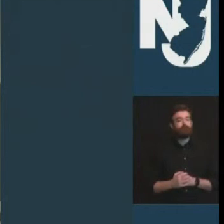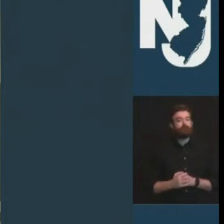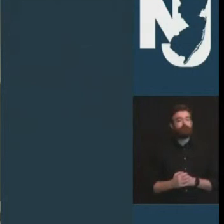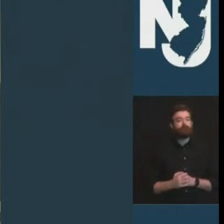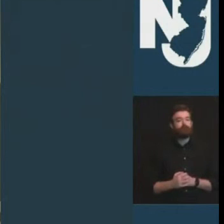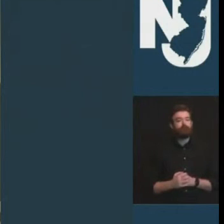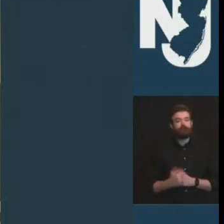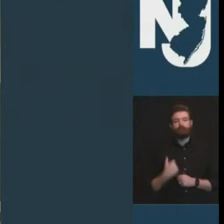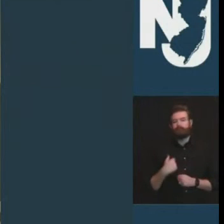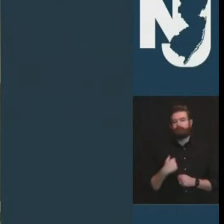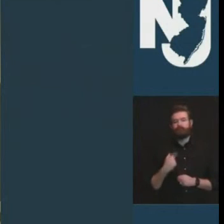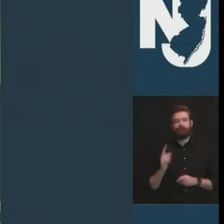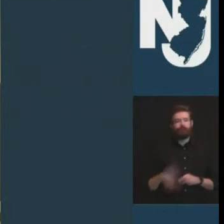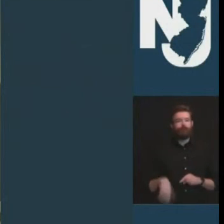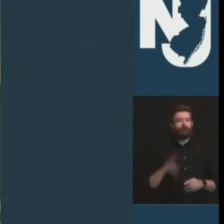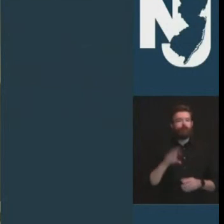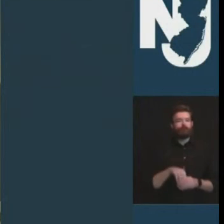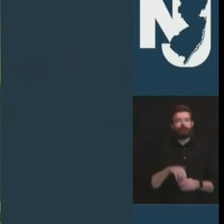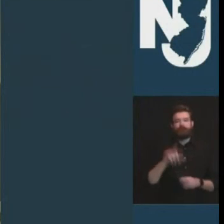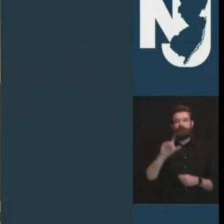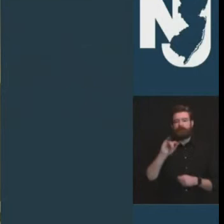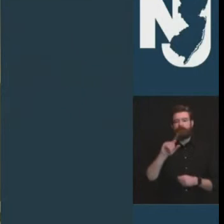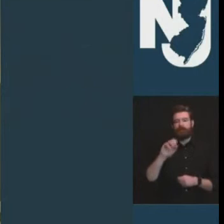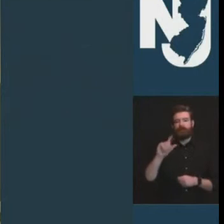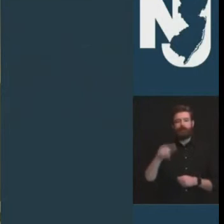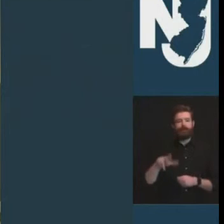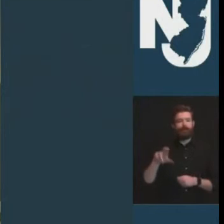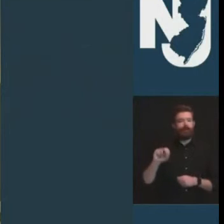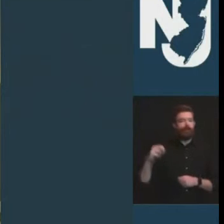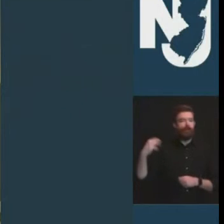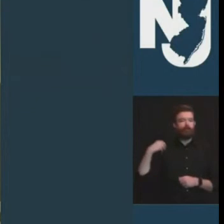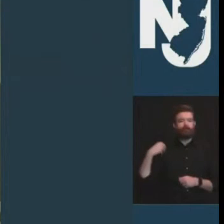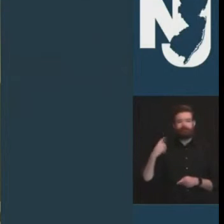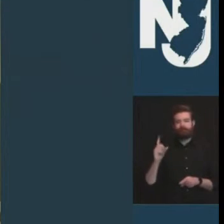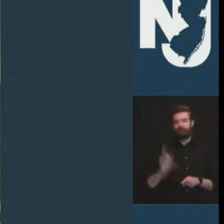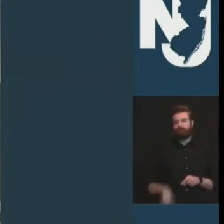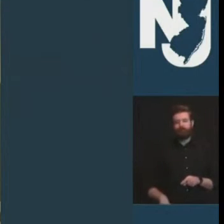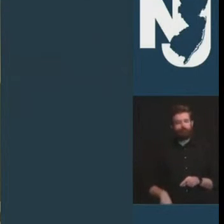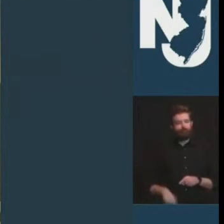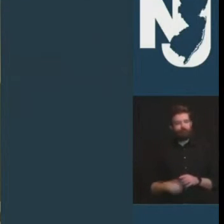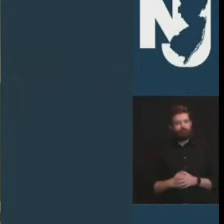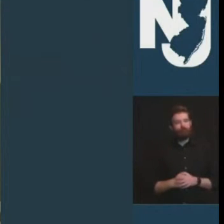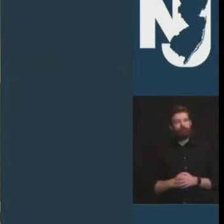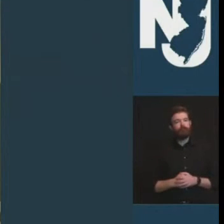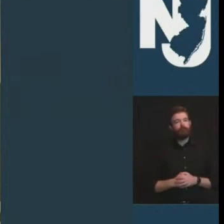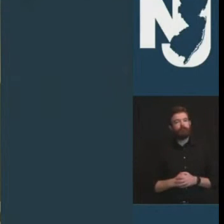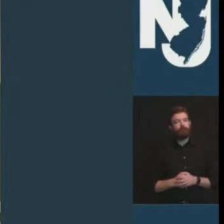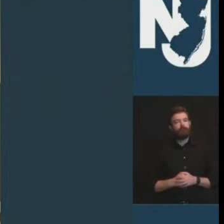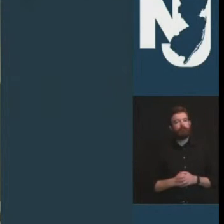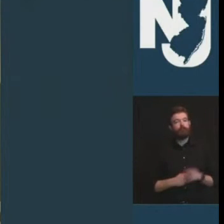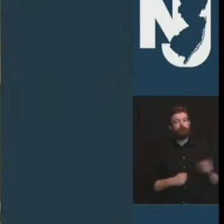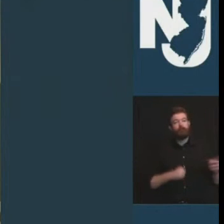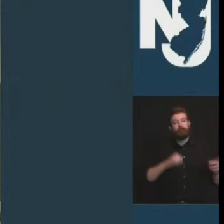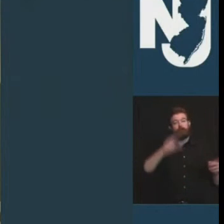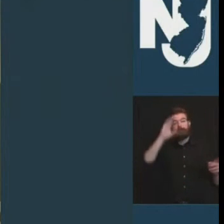joys after his retirement from service was coaching his now 20 year old son aj who lives with his mom